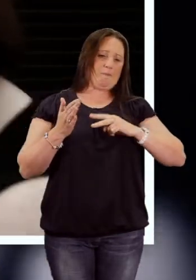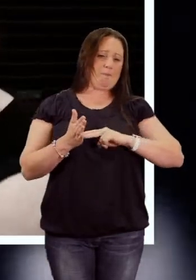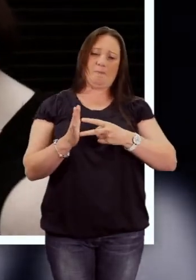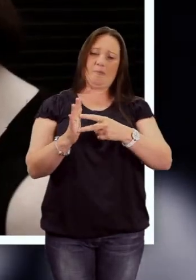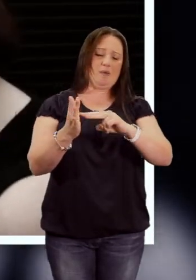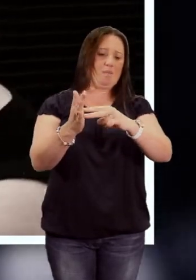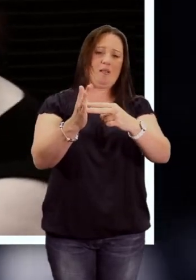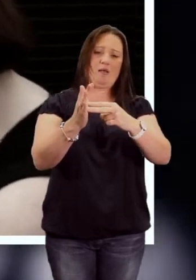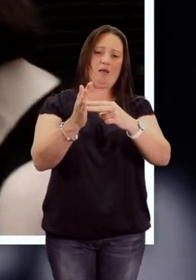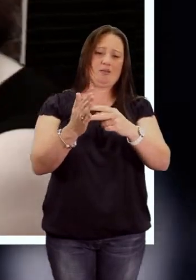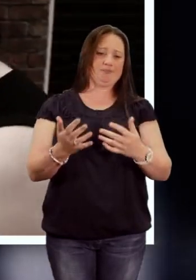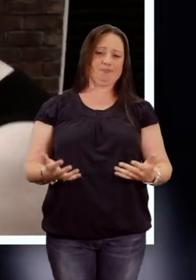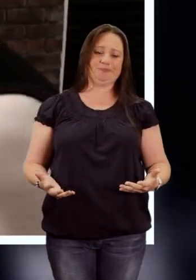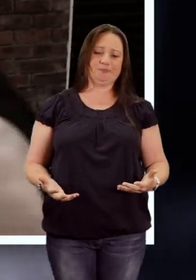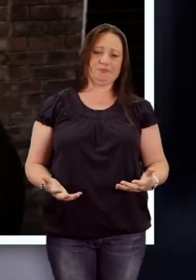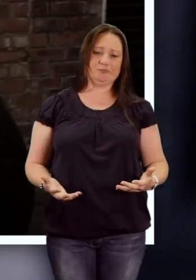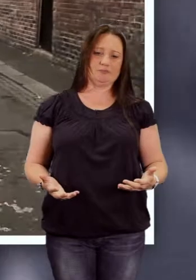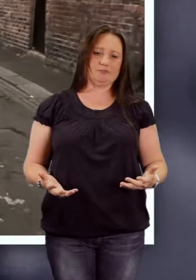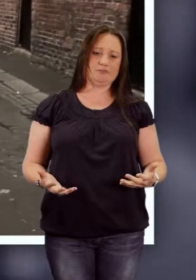not my plan.